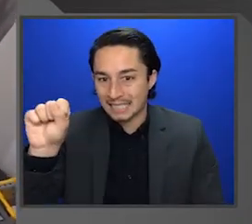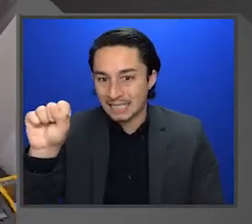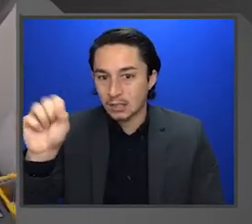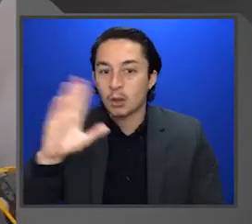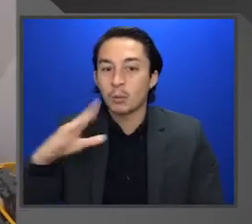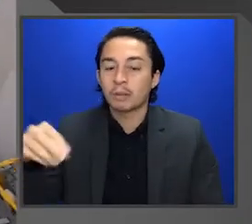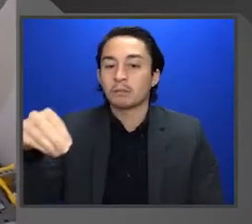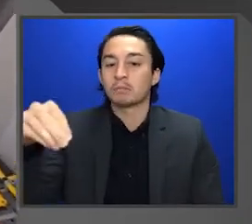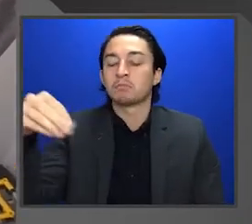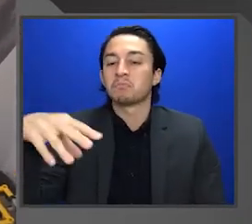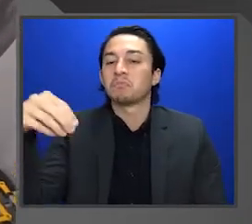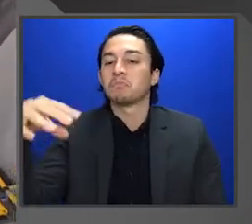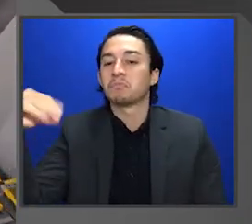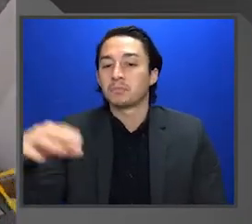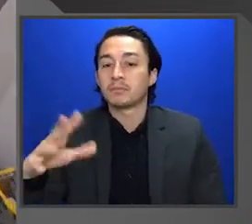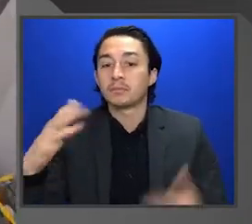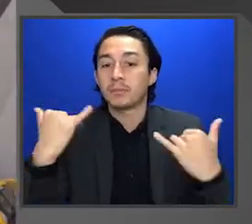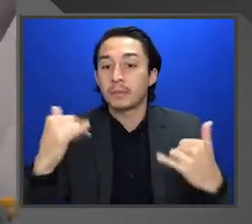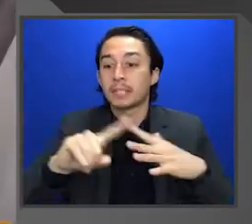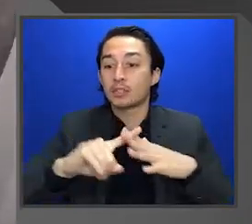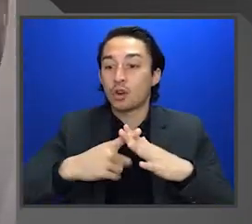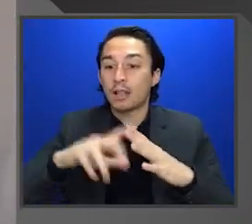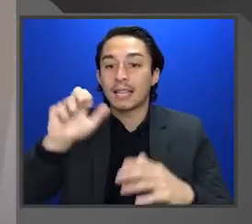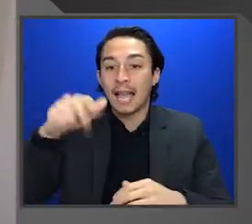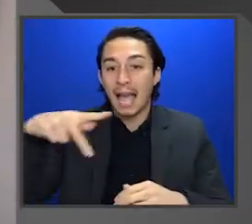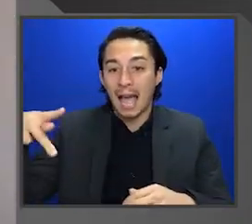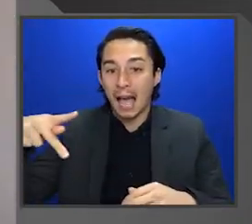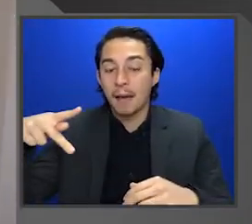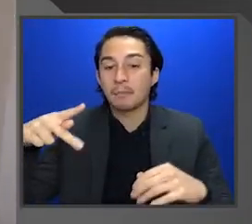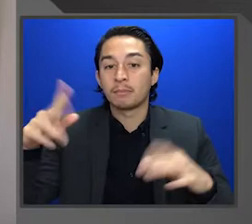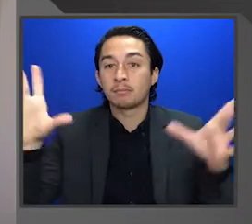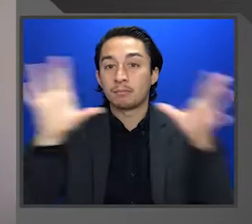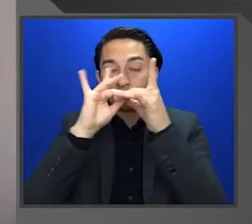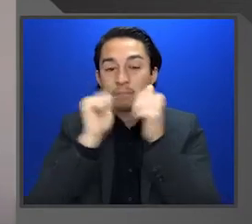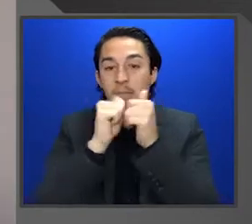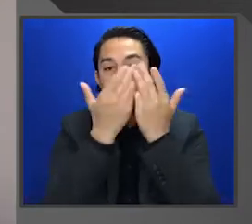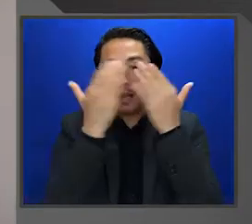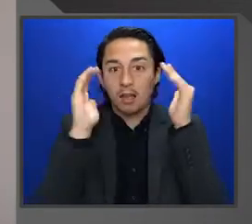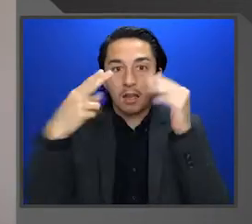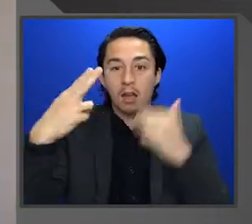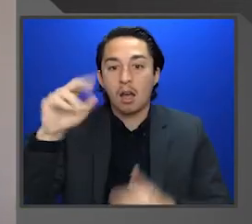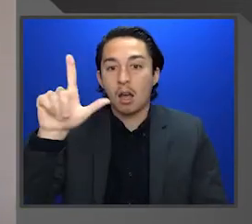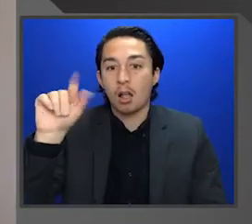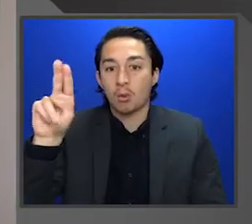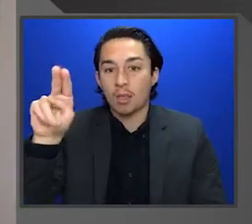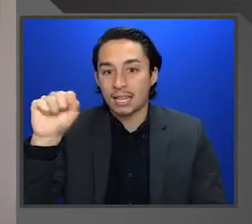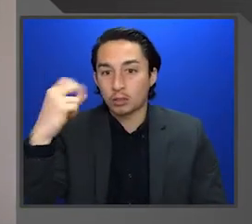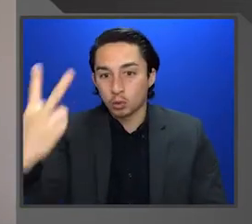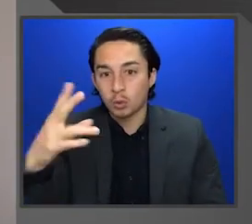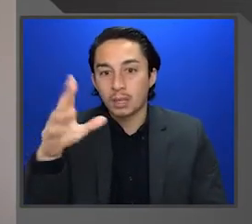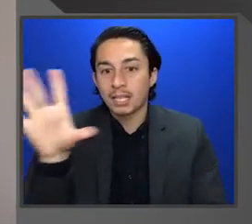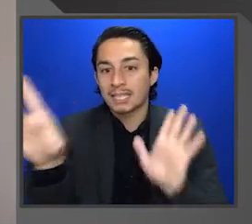in for here. Now, I'm going to start the app that's on my HoloLens 2. I'm going to choose single player.